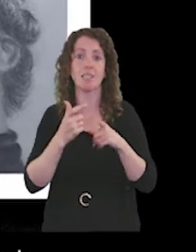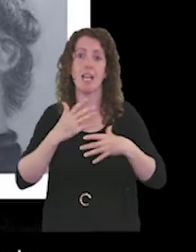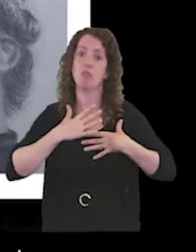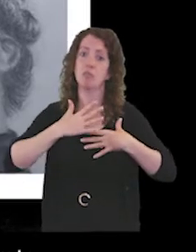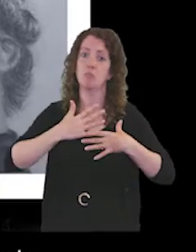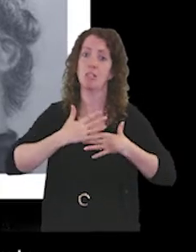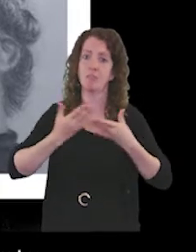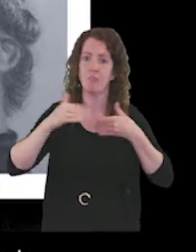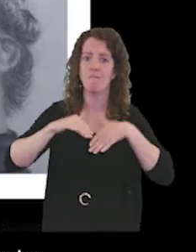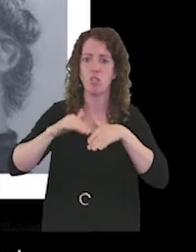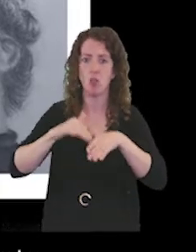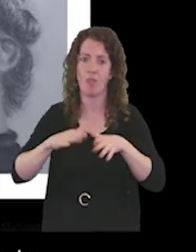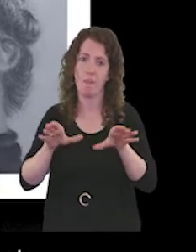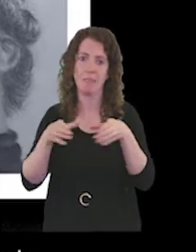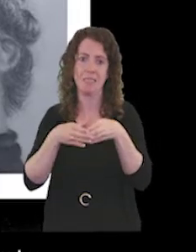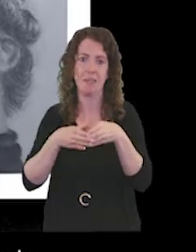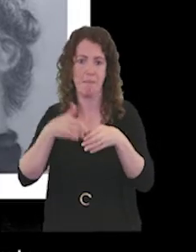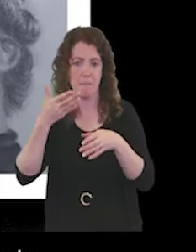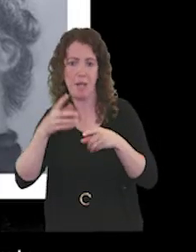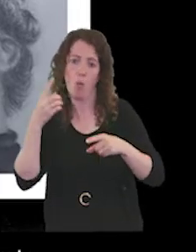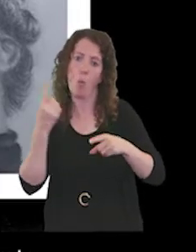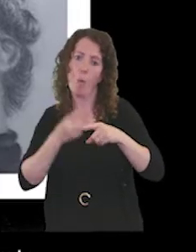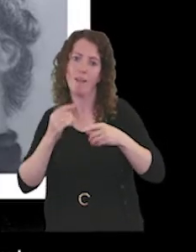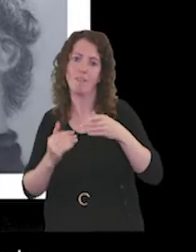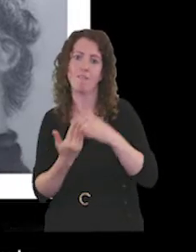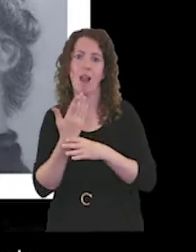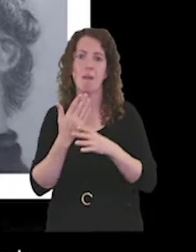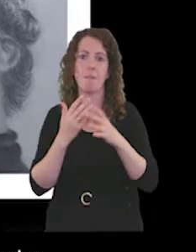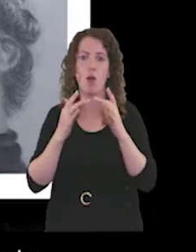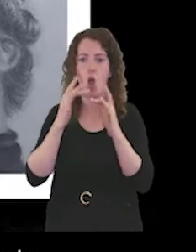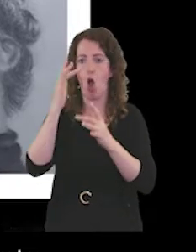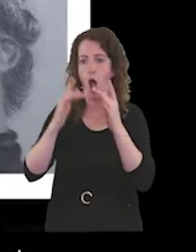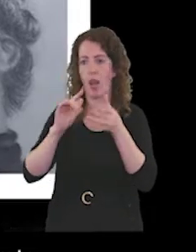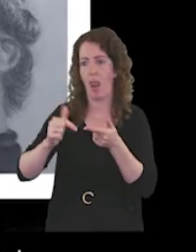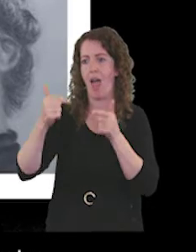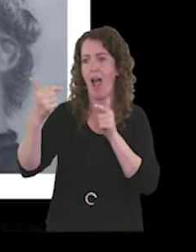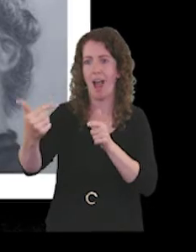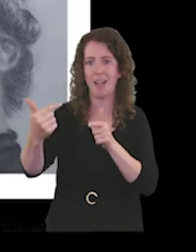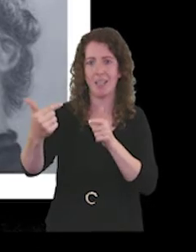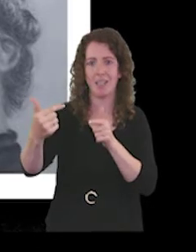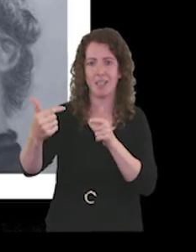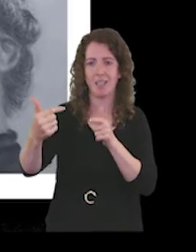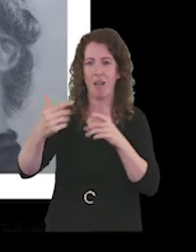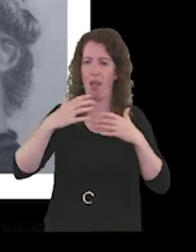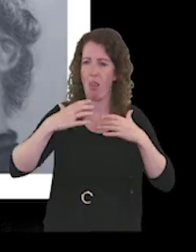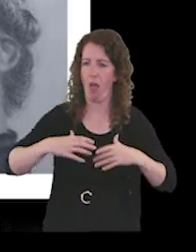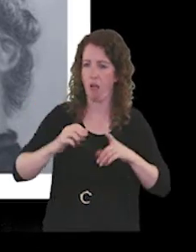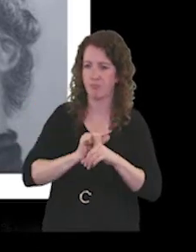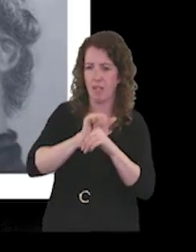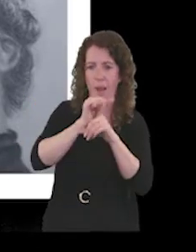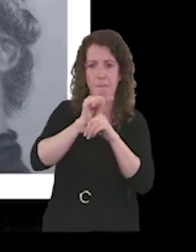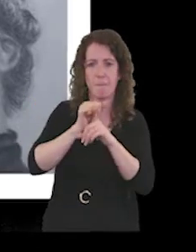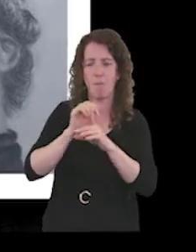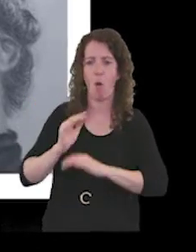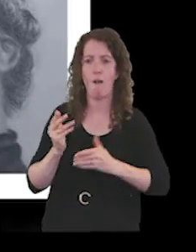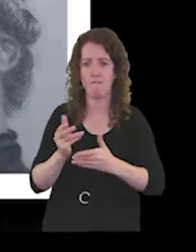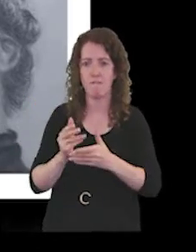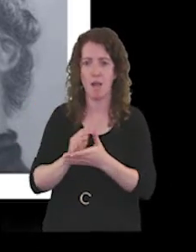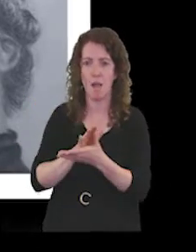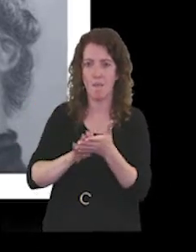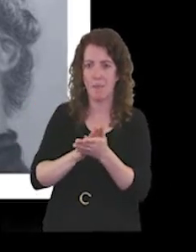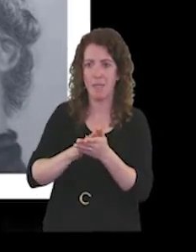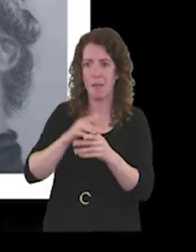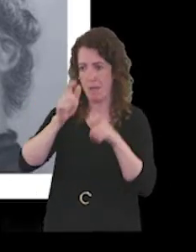teams were able to quickly develop a virtual pulmonary rehabilitation offer for people in the